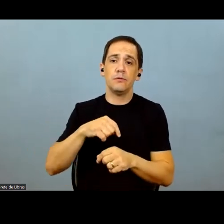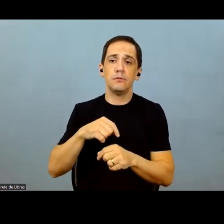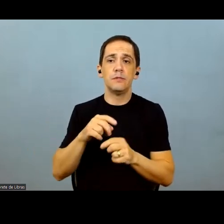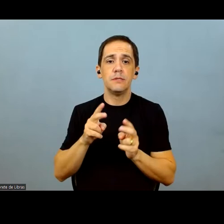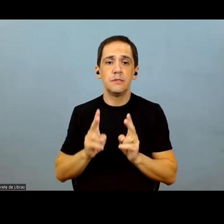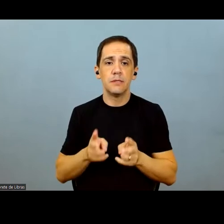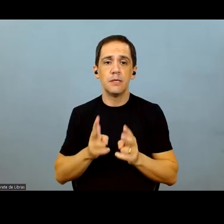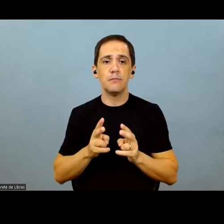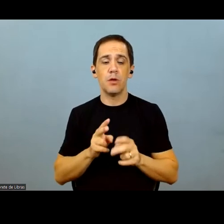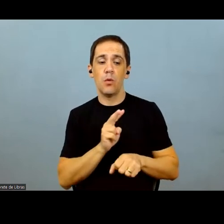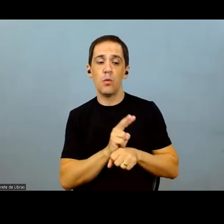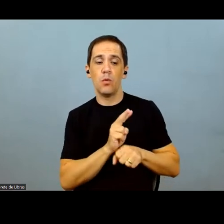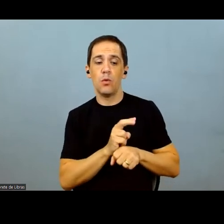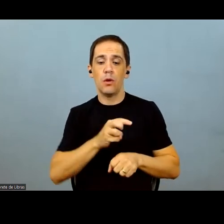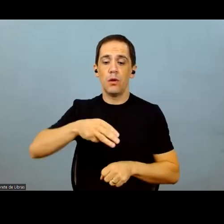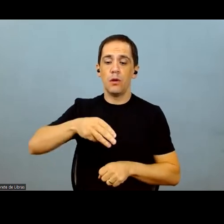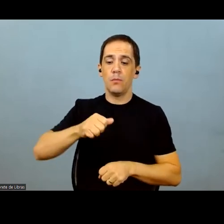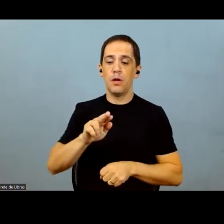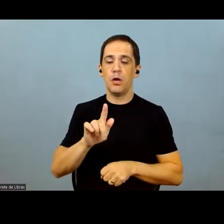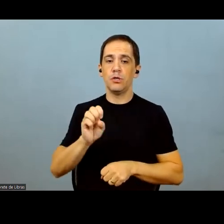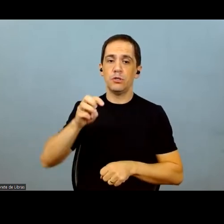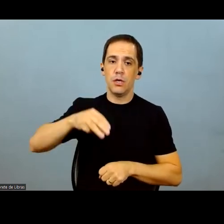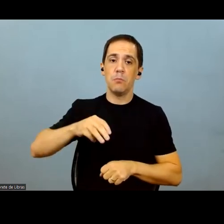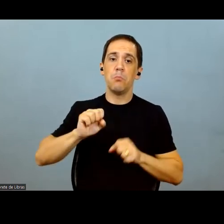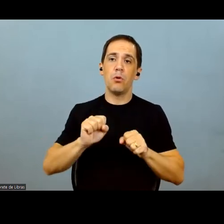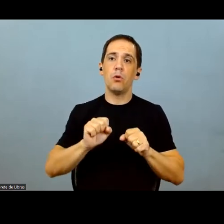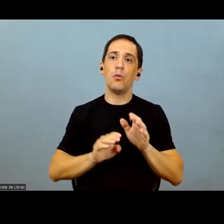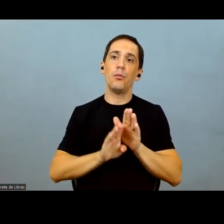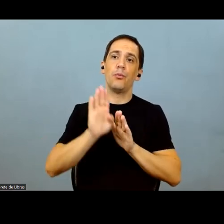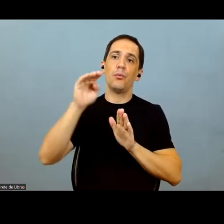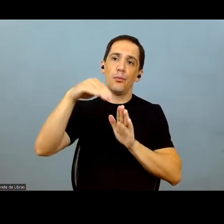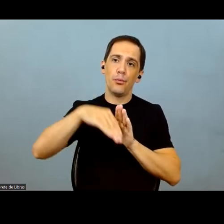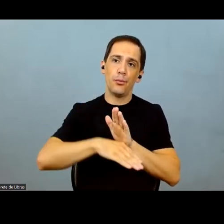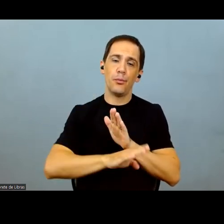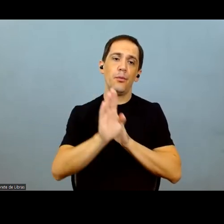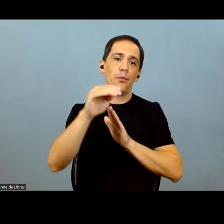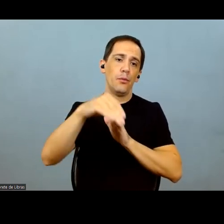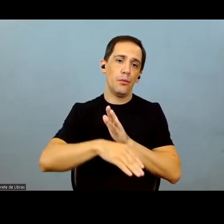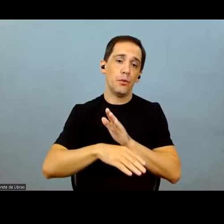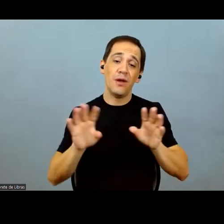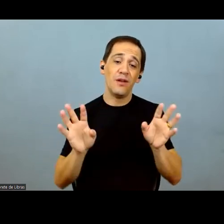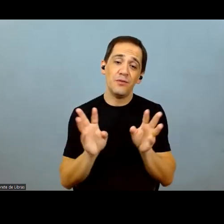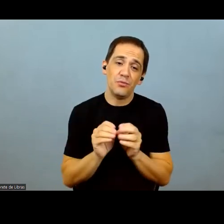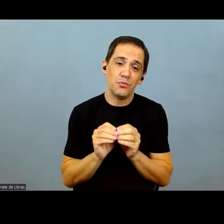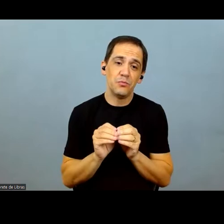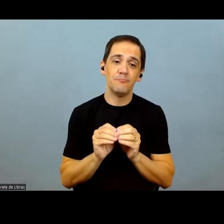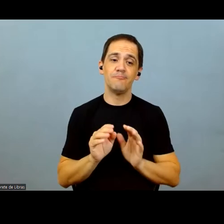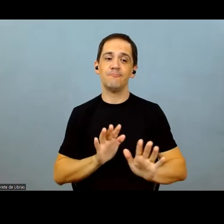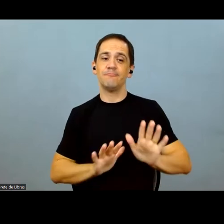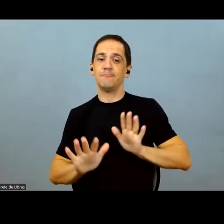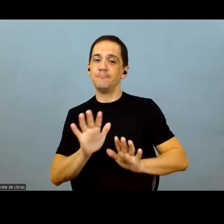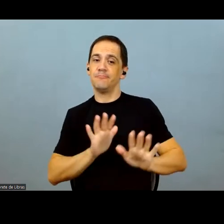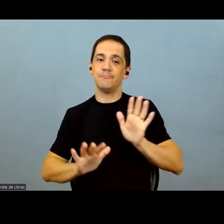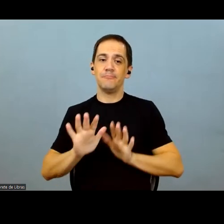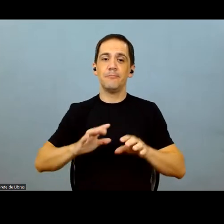our vision is to maintain the margins, but there's a lot going on. It could go up. It could go down.